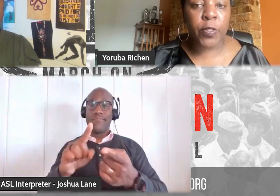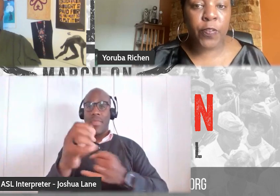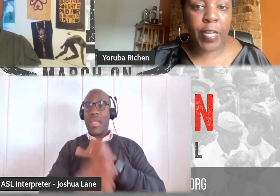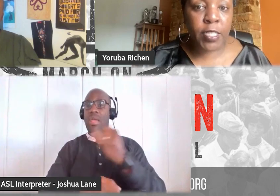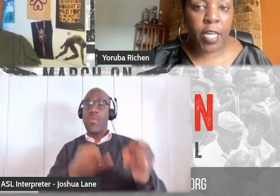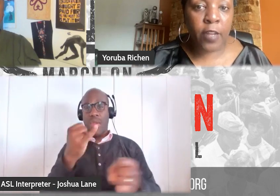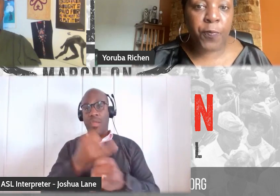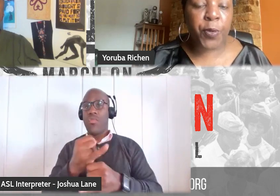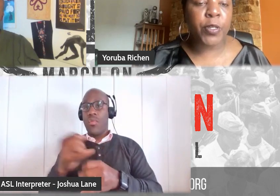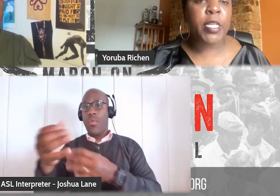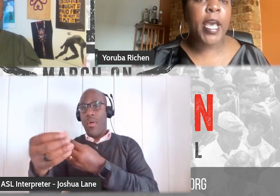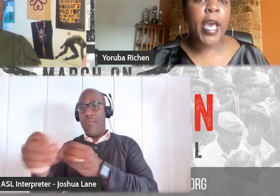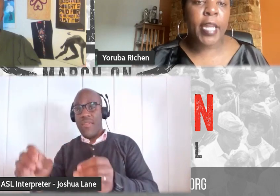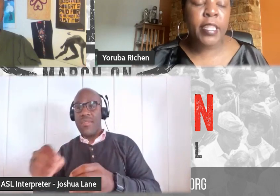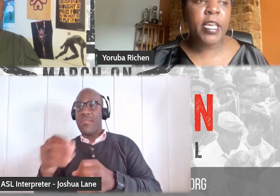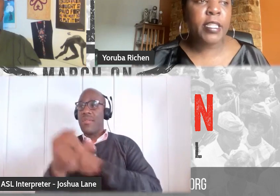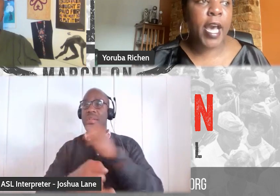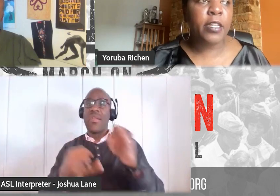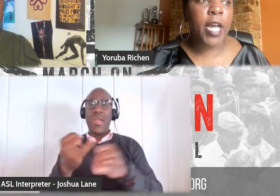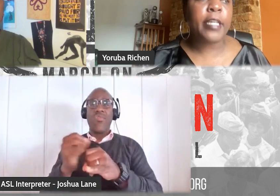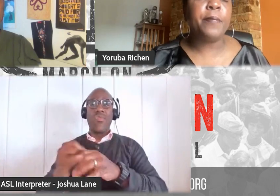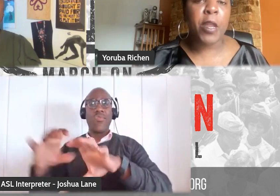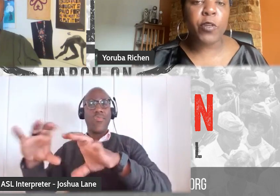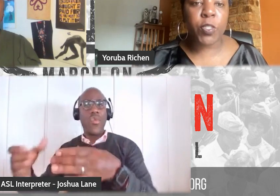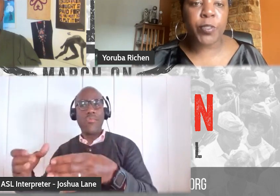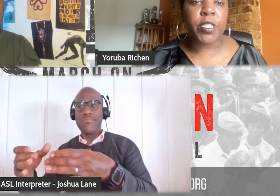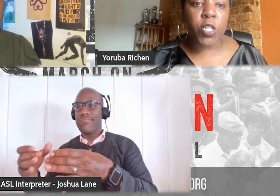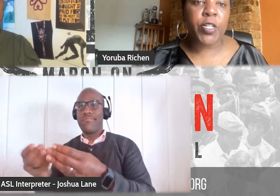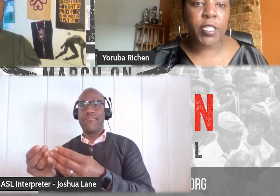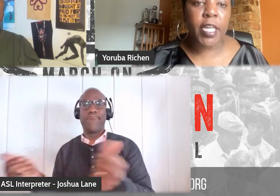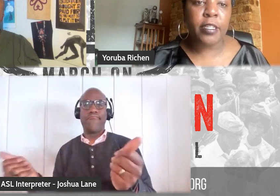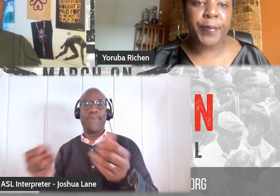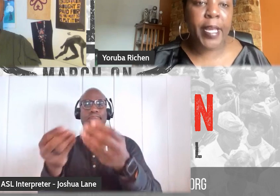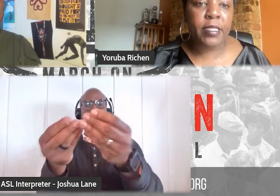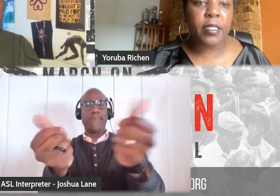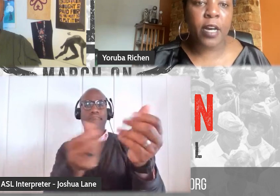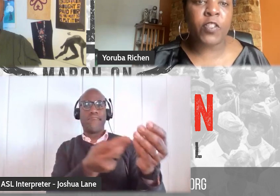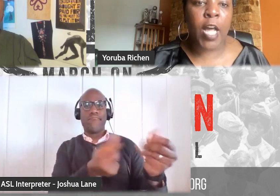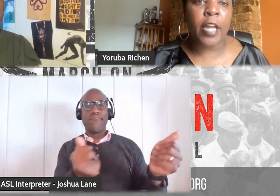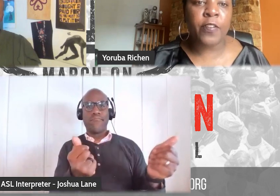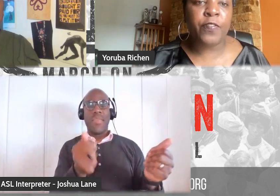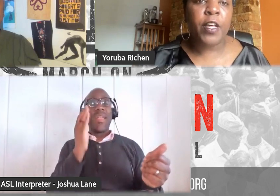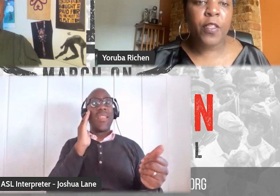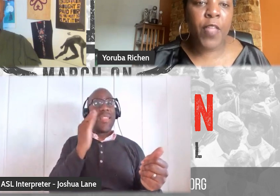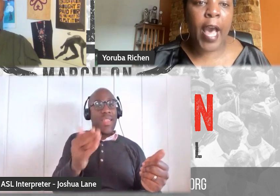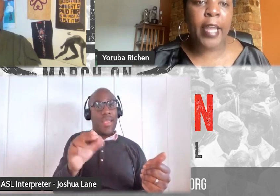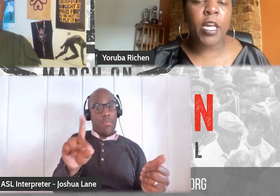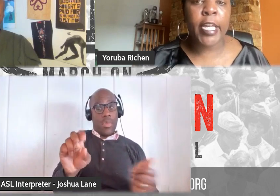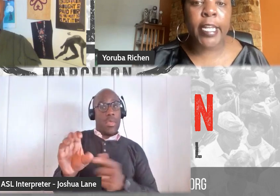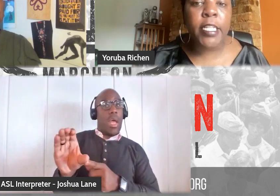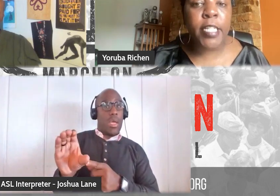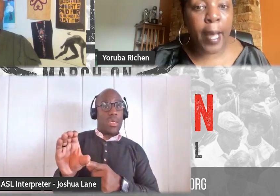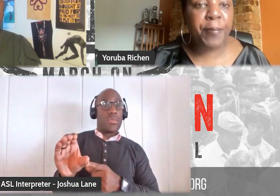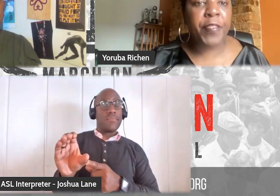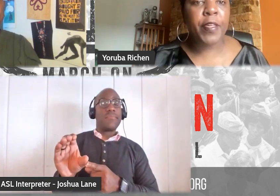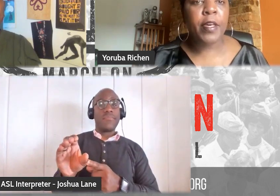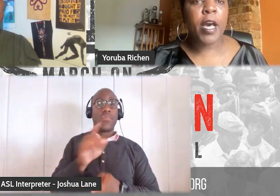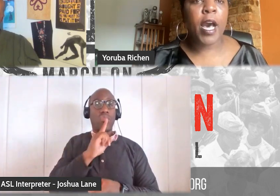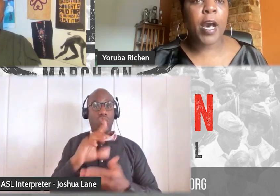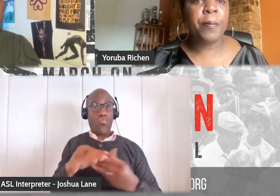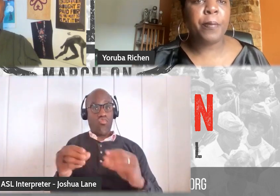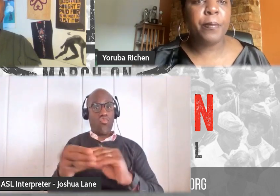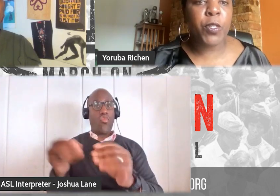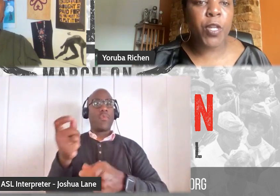bureaus and their investigative bureaus. And I think that documentaries really started to take the place of a lot of that in-depth,